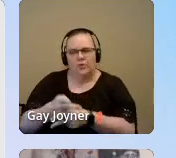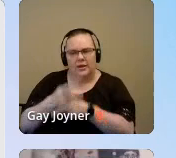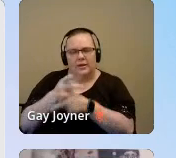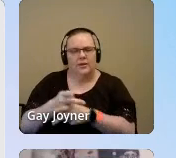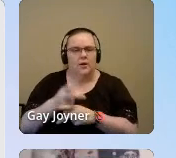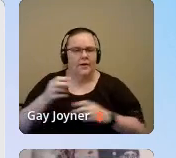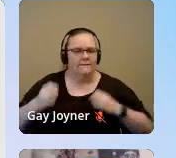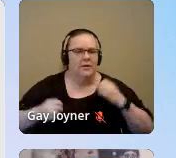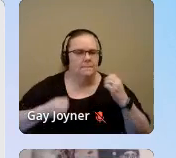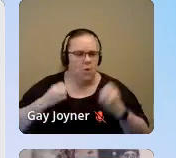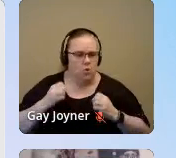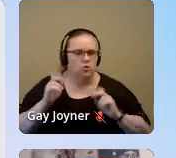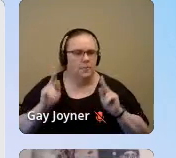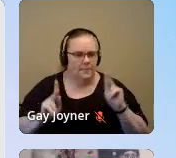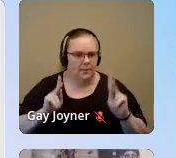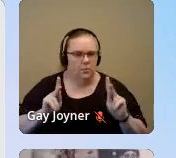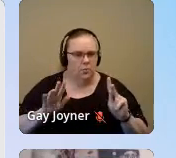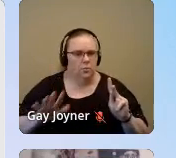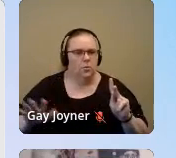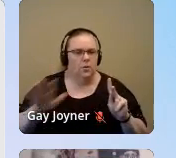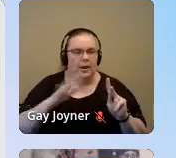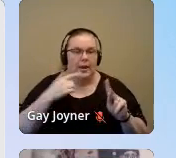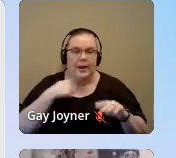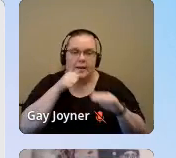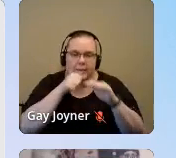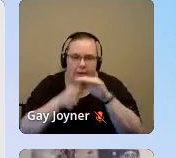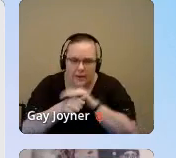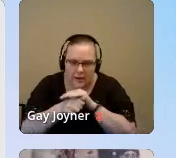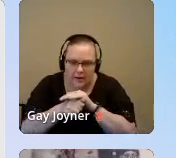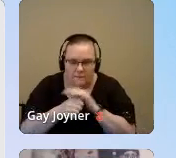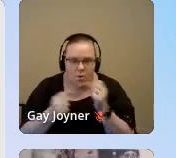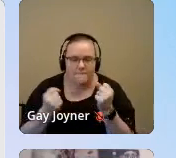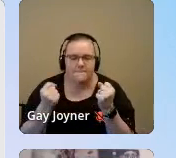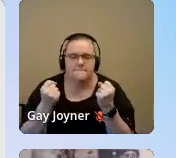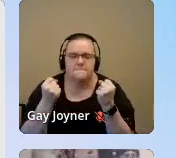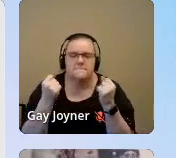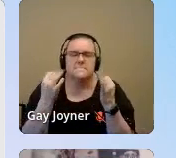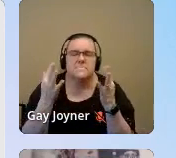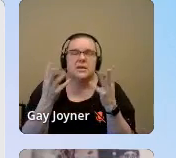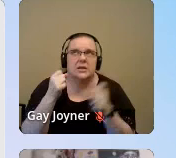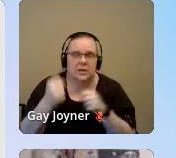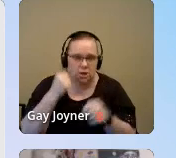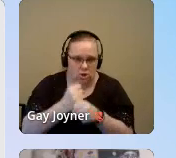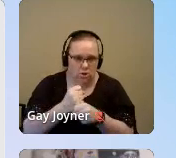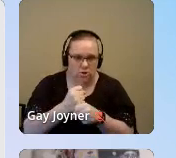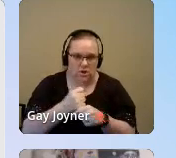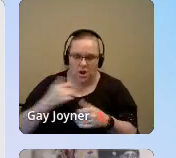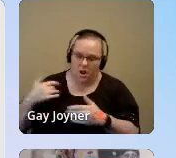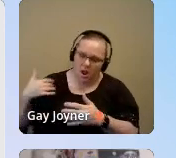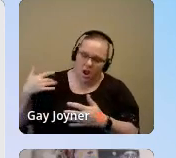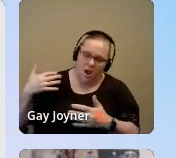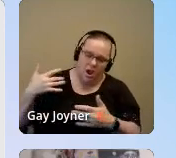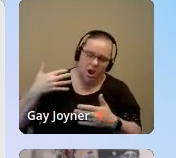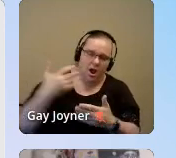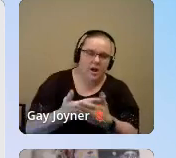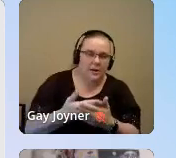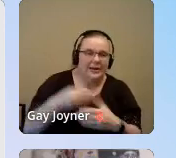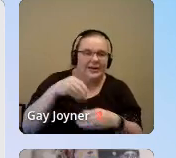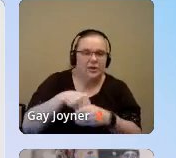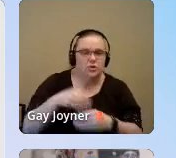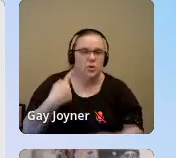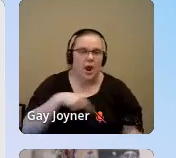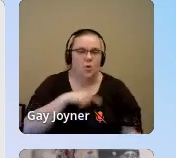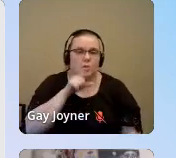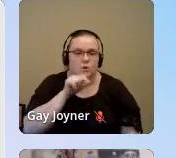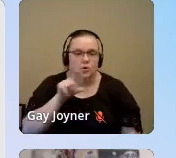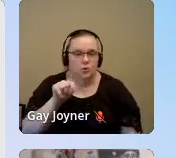I hid. And I did this for years. Into my 20s. We don't ask people who are